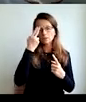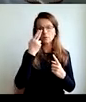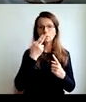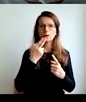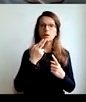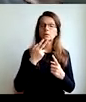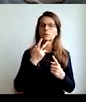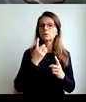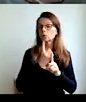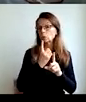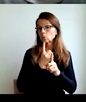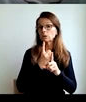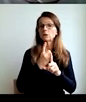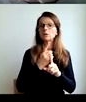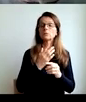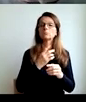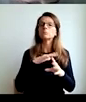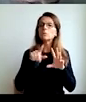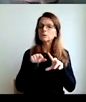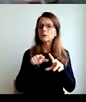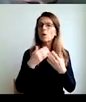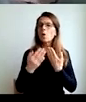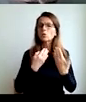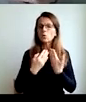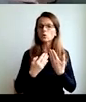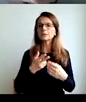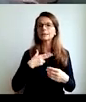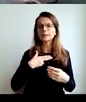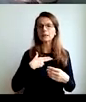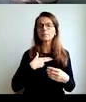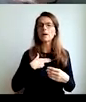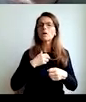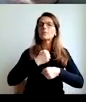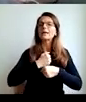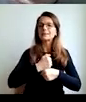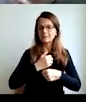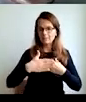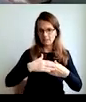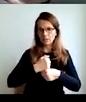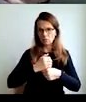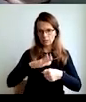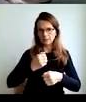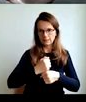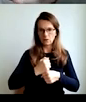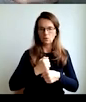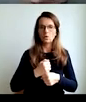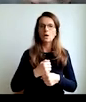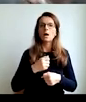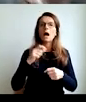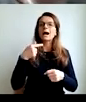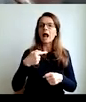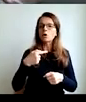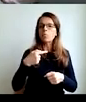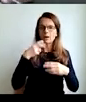It leads cause to the relationship that we have with our work. And the last Gallup research